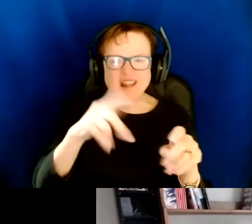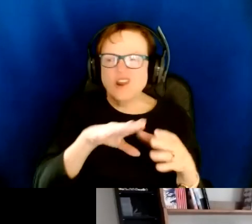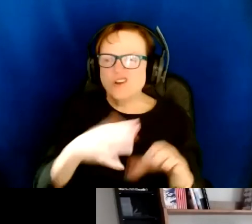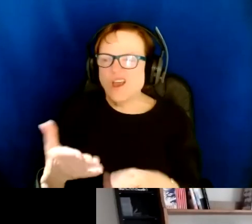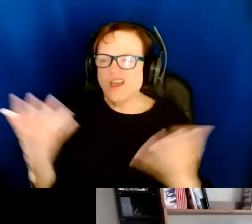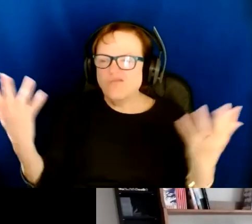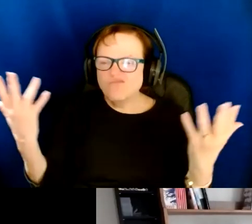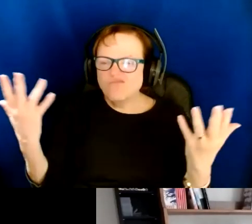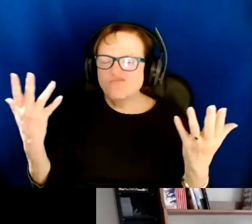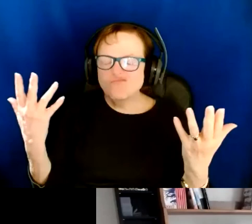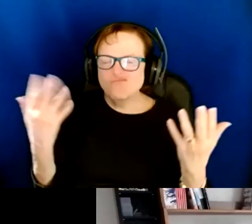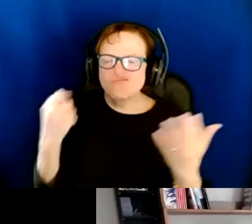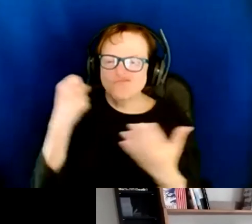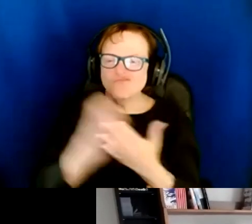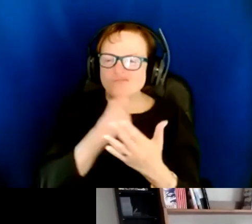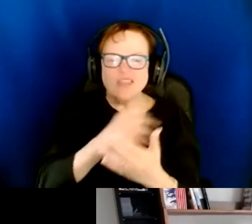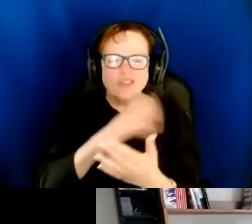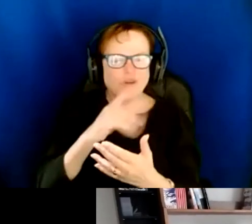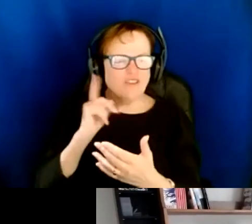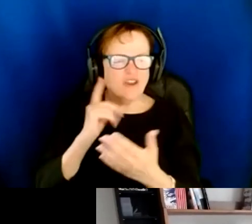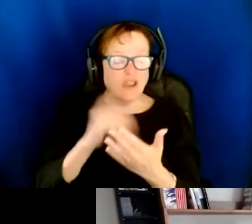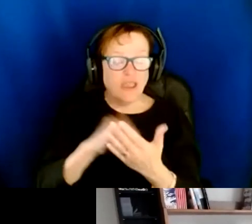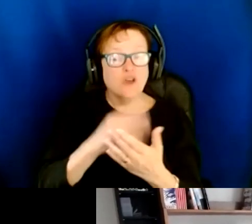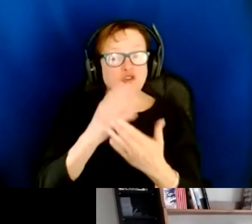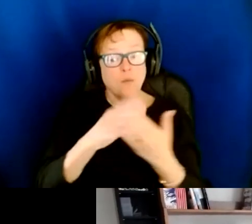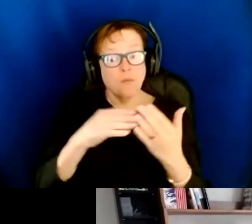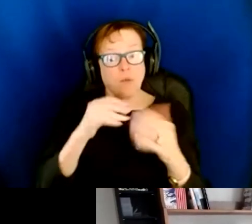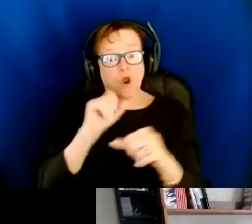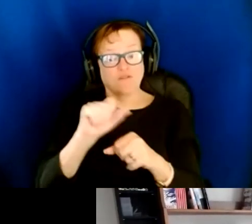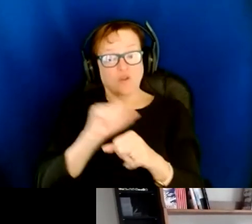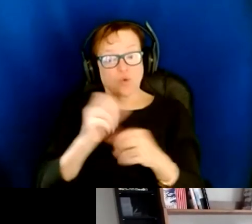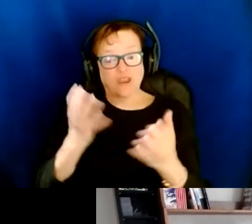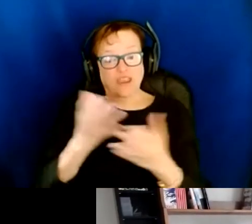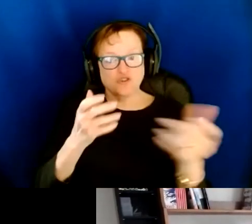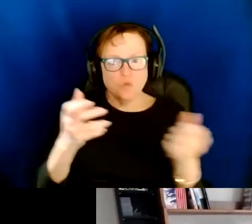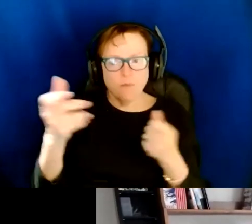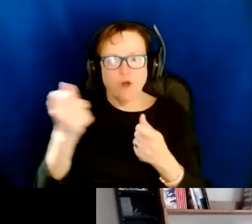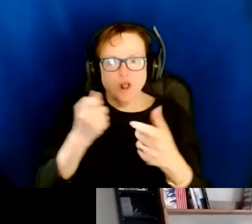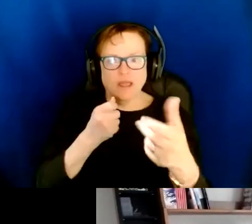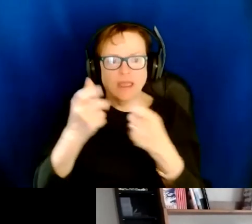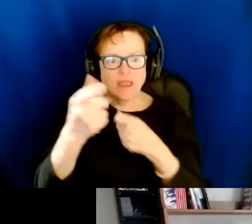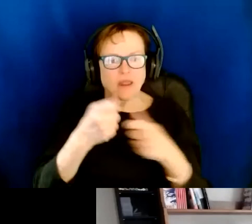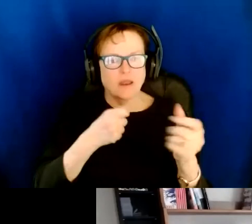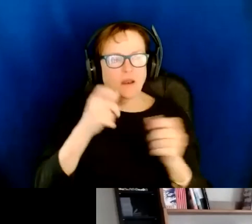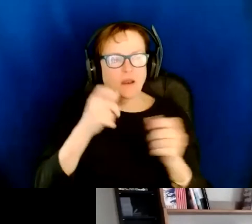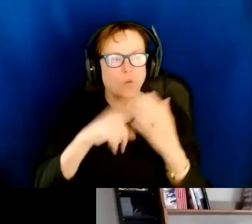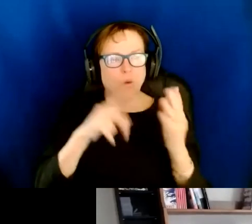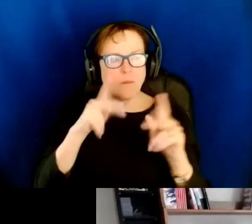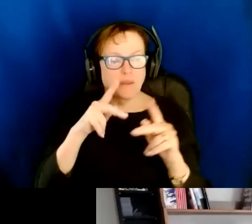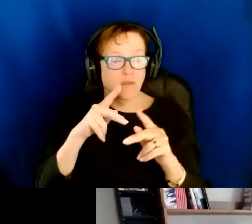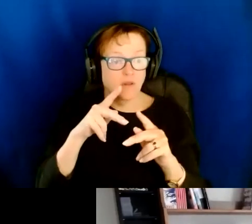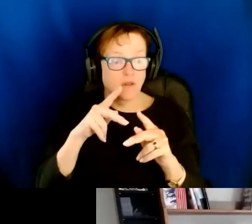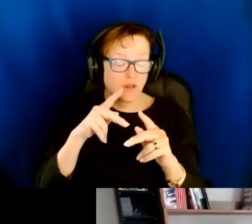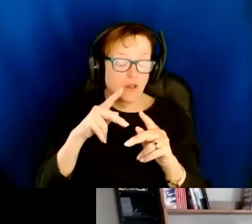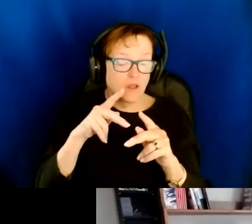They go away and you never hear about them again. So part of the effort here is to try and pull those in. So if I look forward a year, what I would be